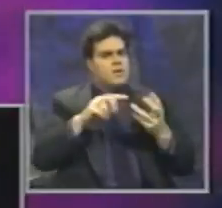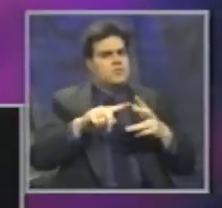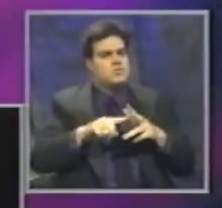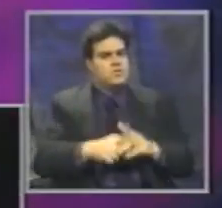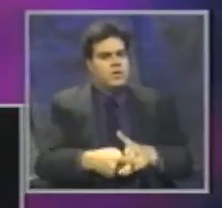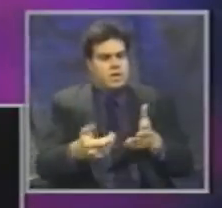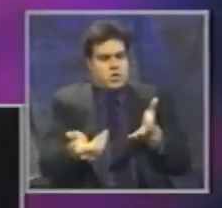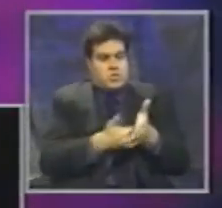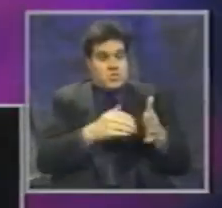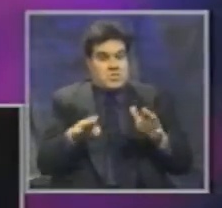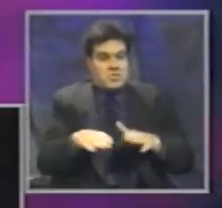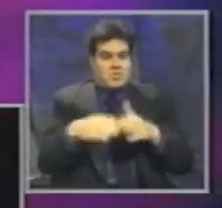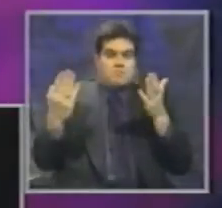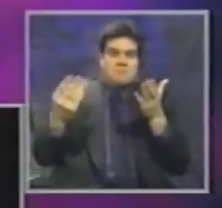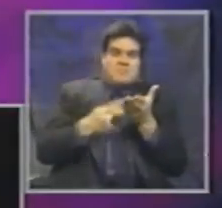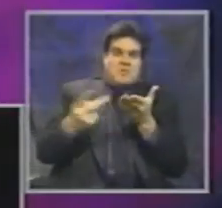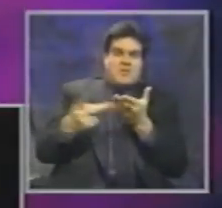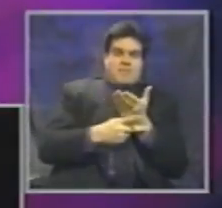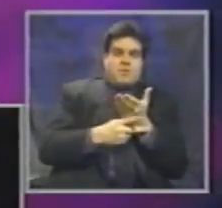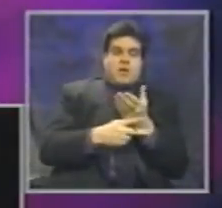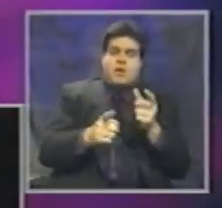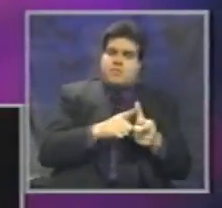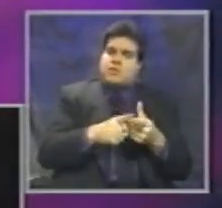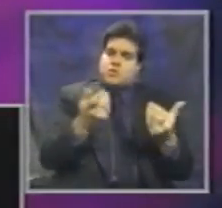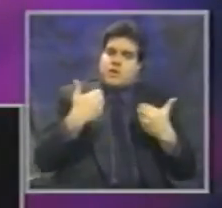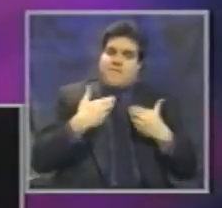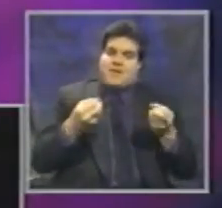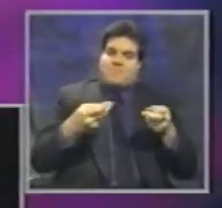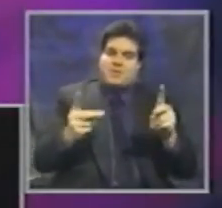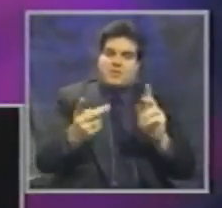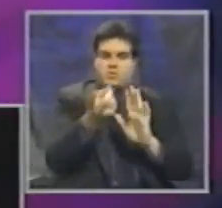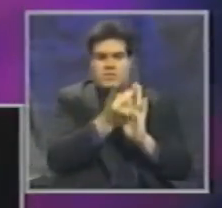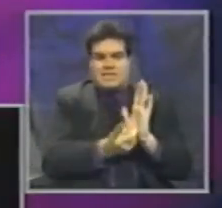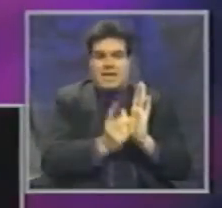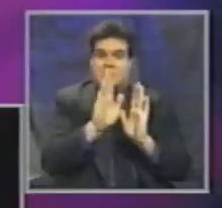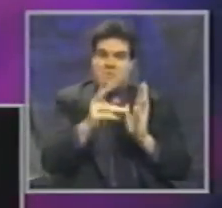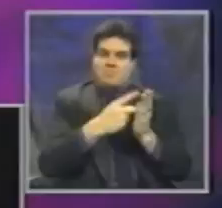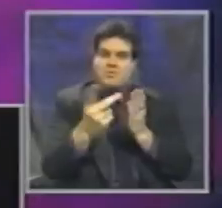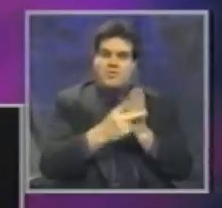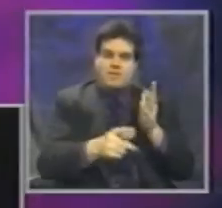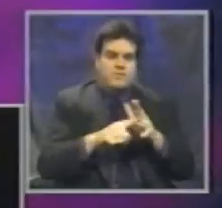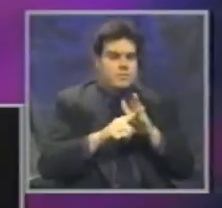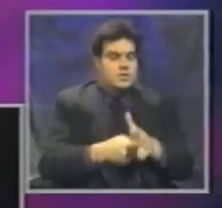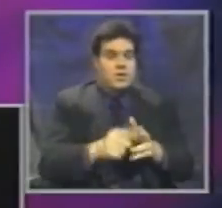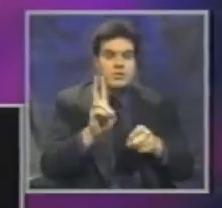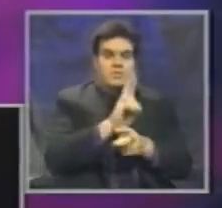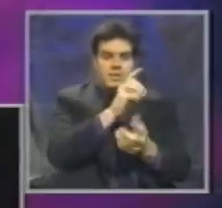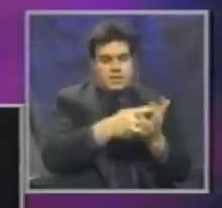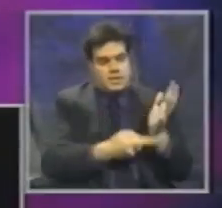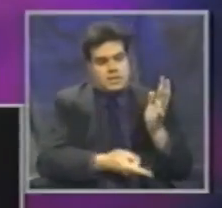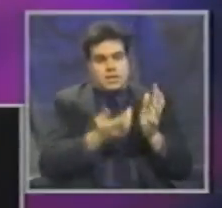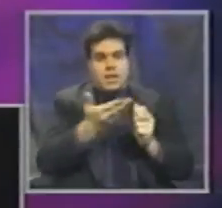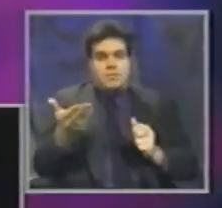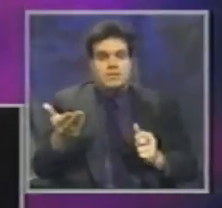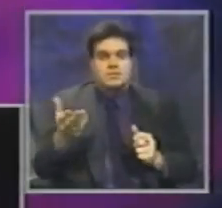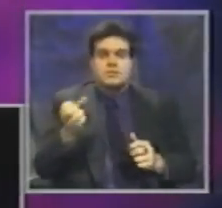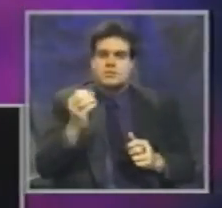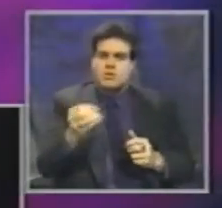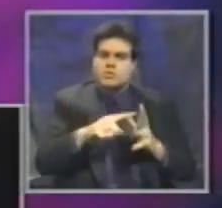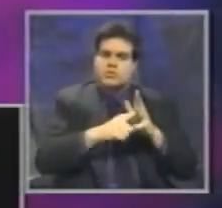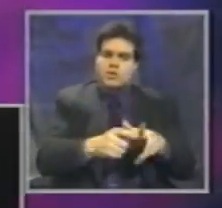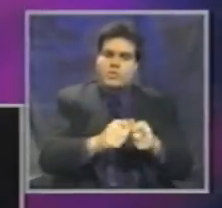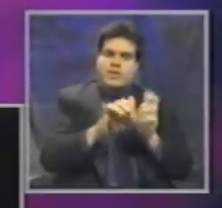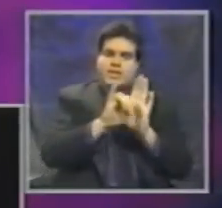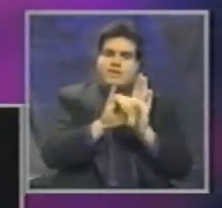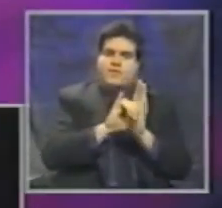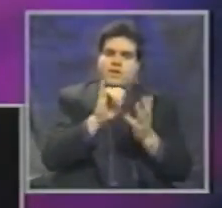community traffic safety program, you have an opportunity to design your program from the start by using these elements. So start by identifying